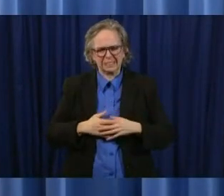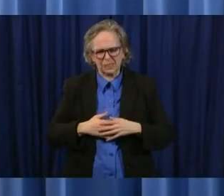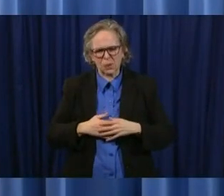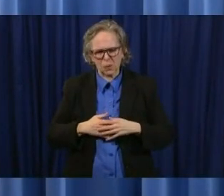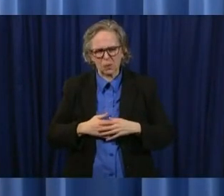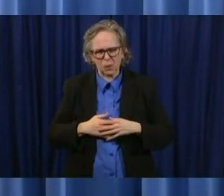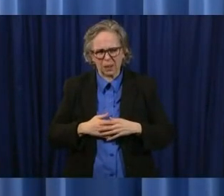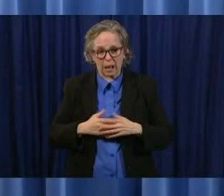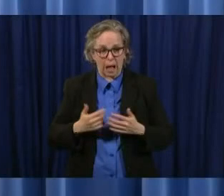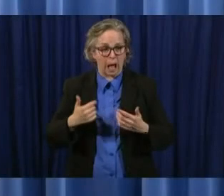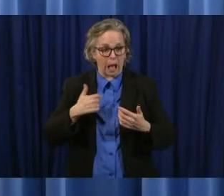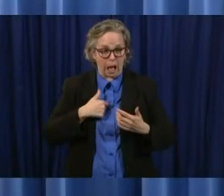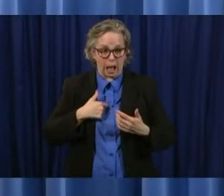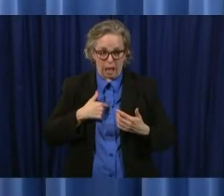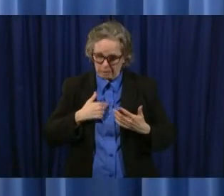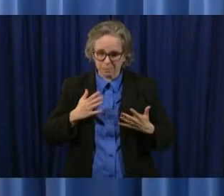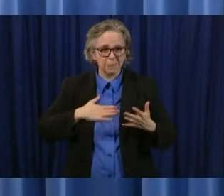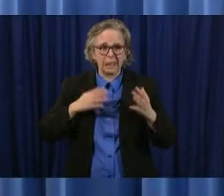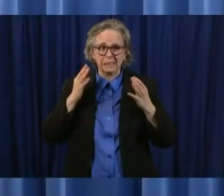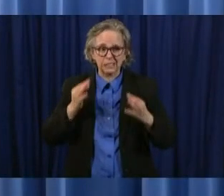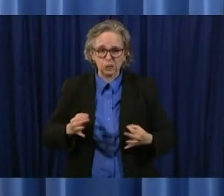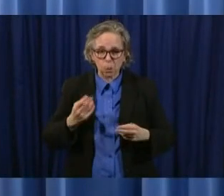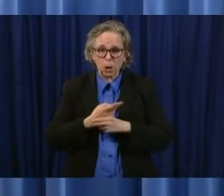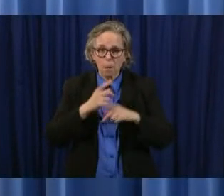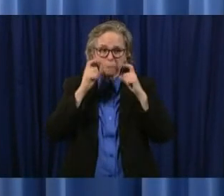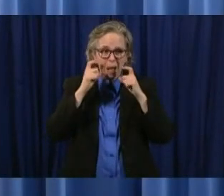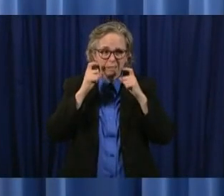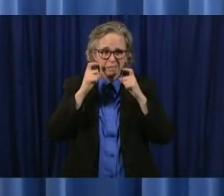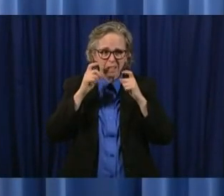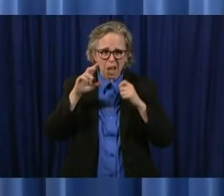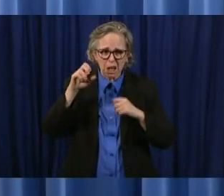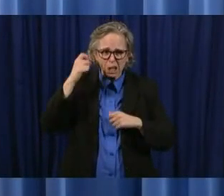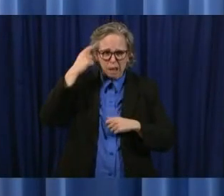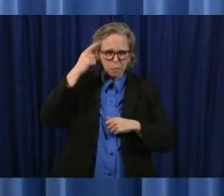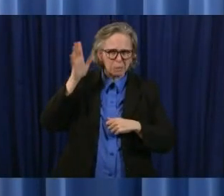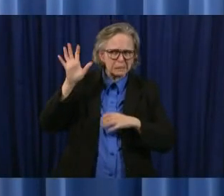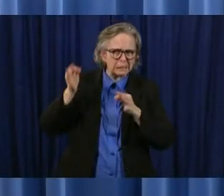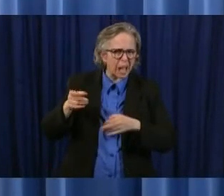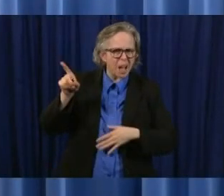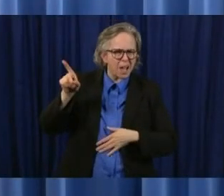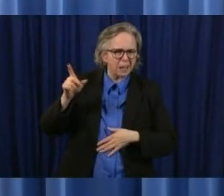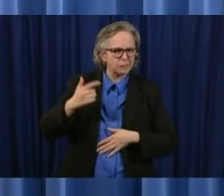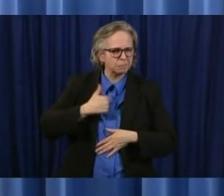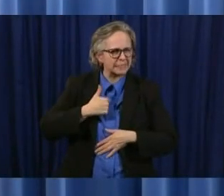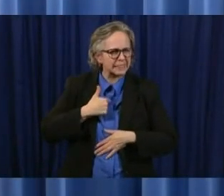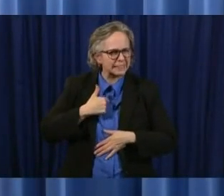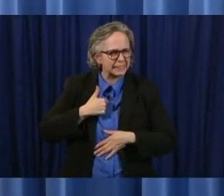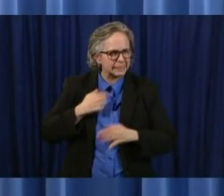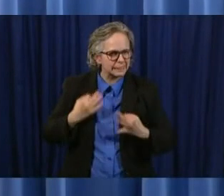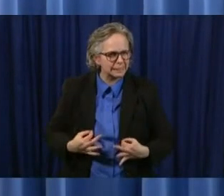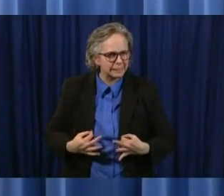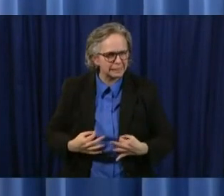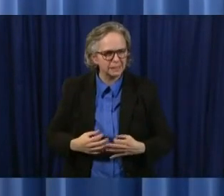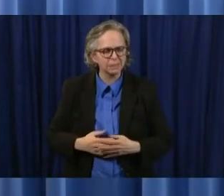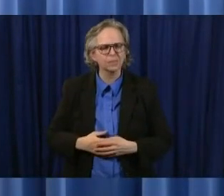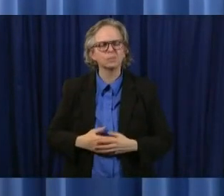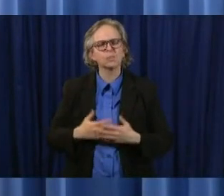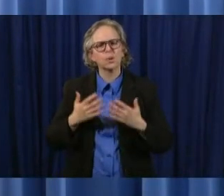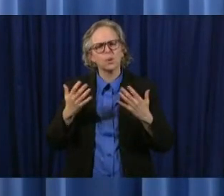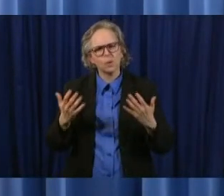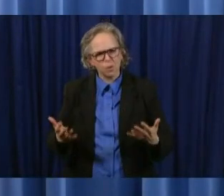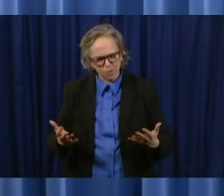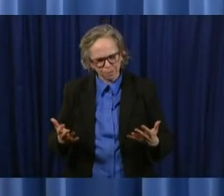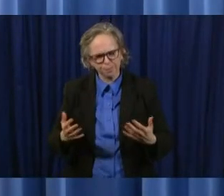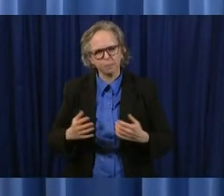government should not be telling me what what to do and so we believe that in almost every